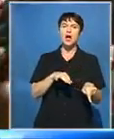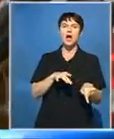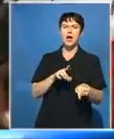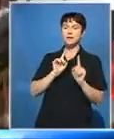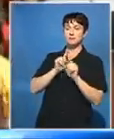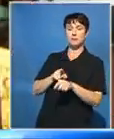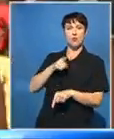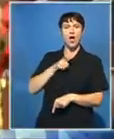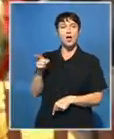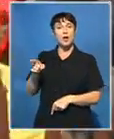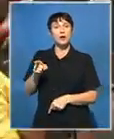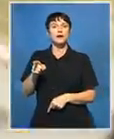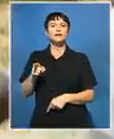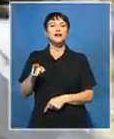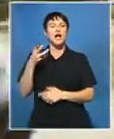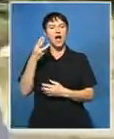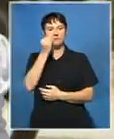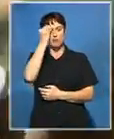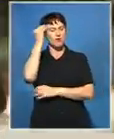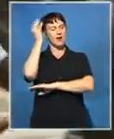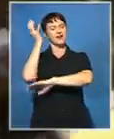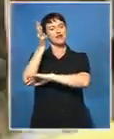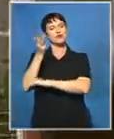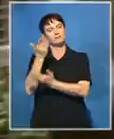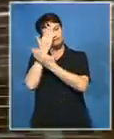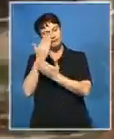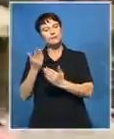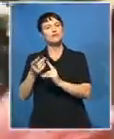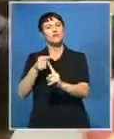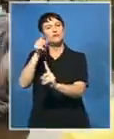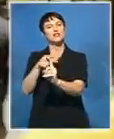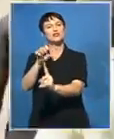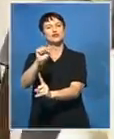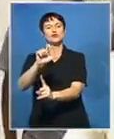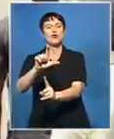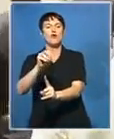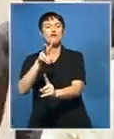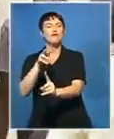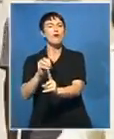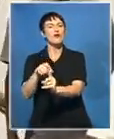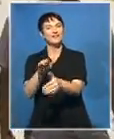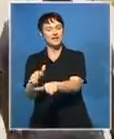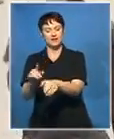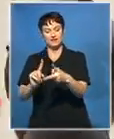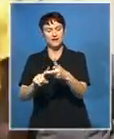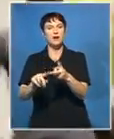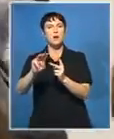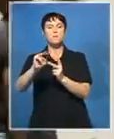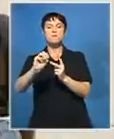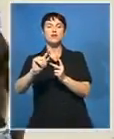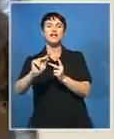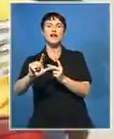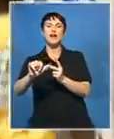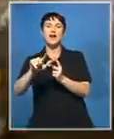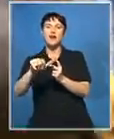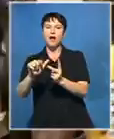to cancel this memorial lecture. This in honor of former Chair Joe Slovo and Slain Bombella Speaker Jimmy Mutlala.